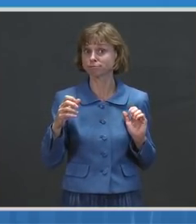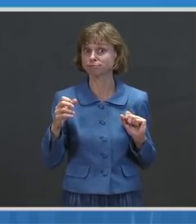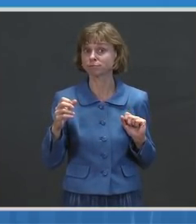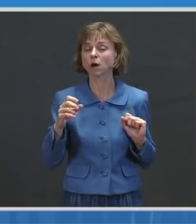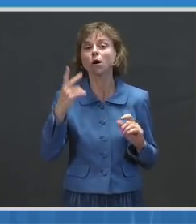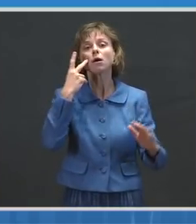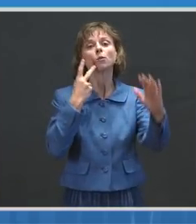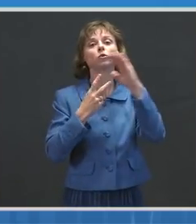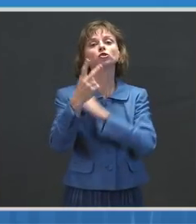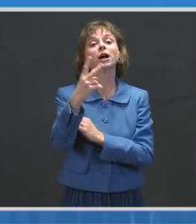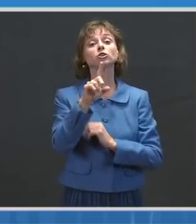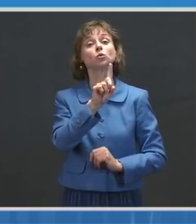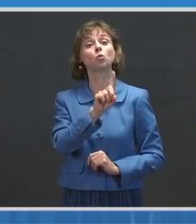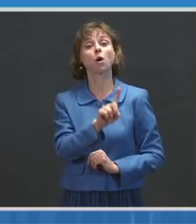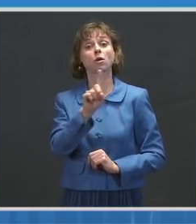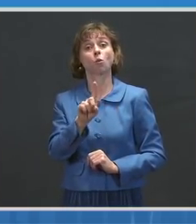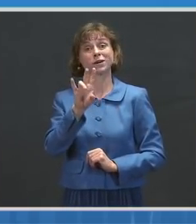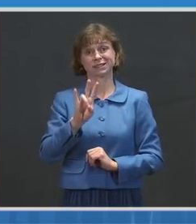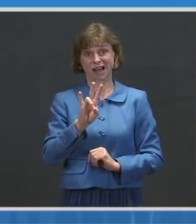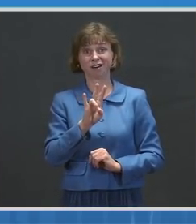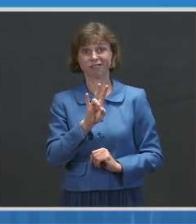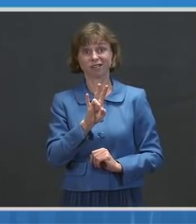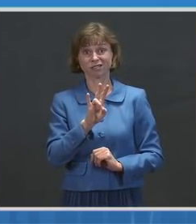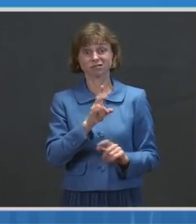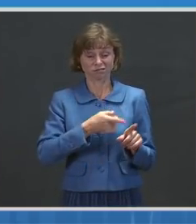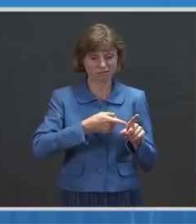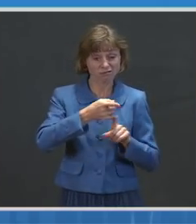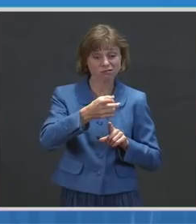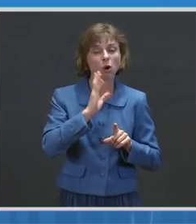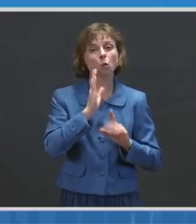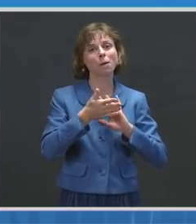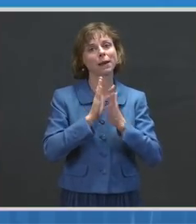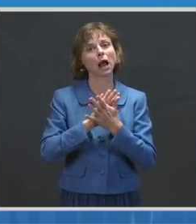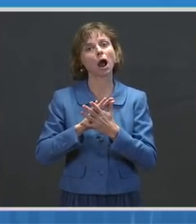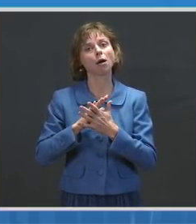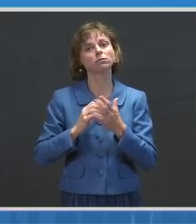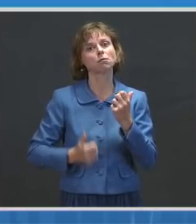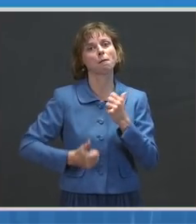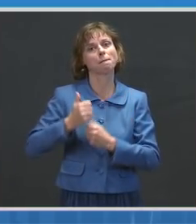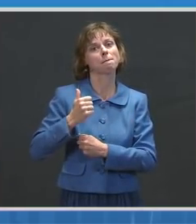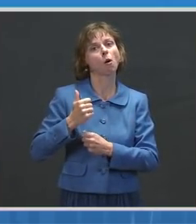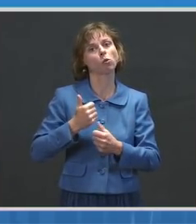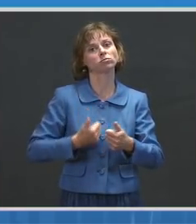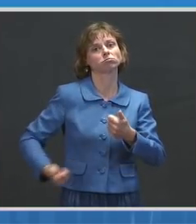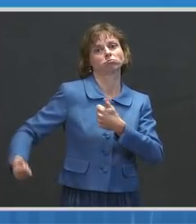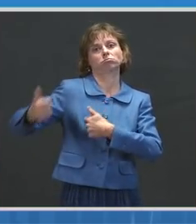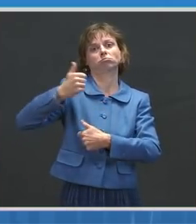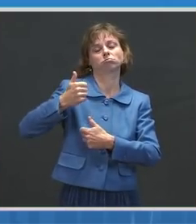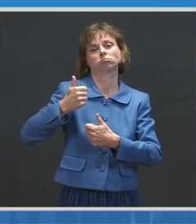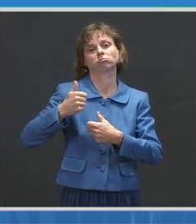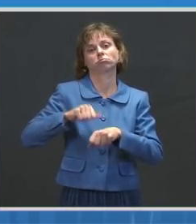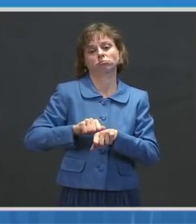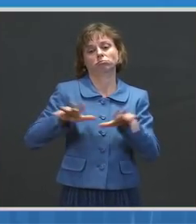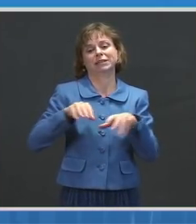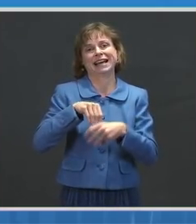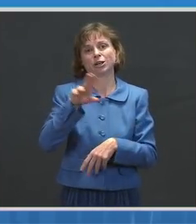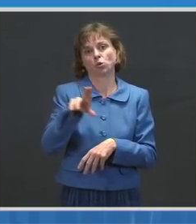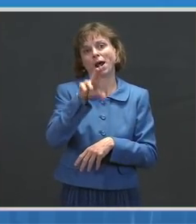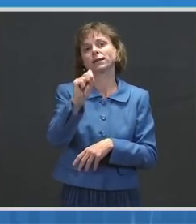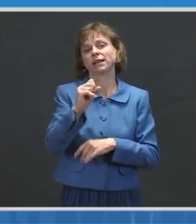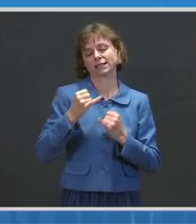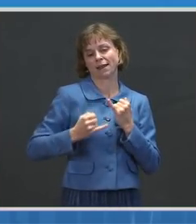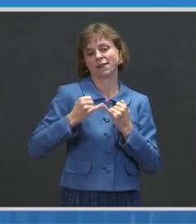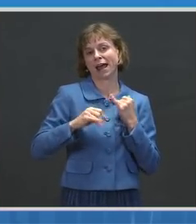that the 117 lineage would likely become dominant in the United States by the end of March. Please remember